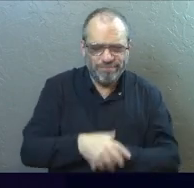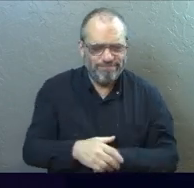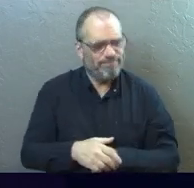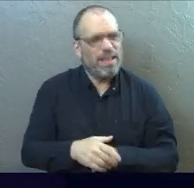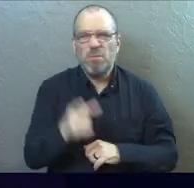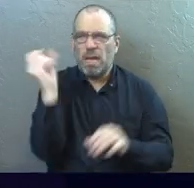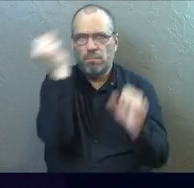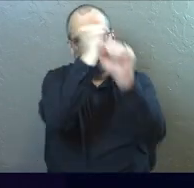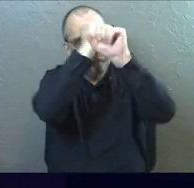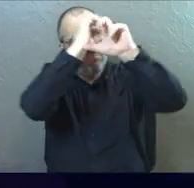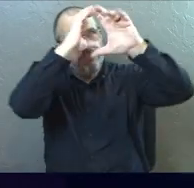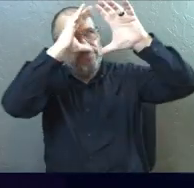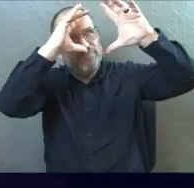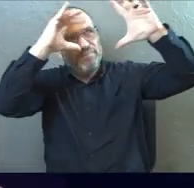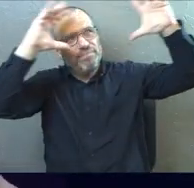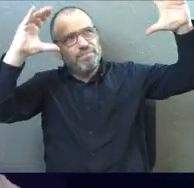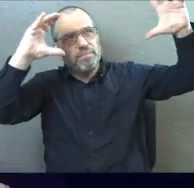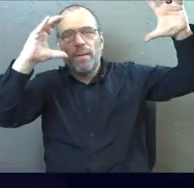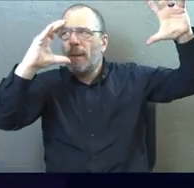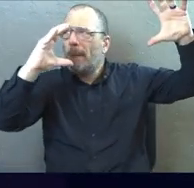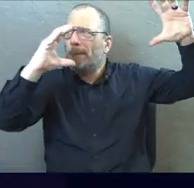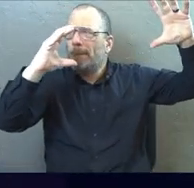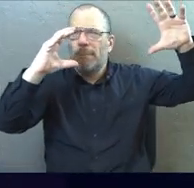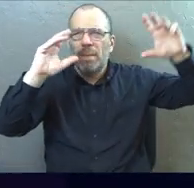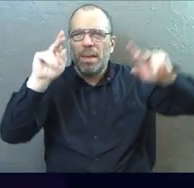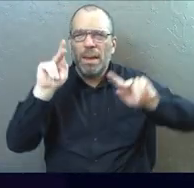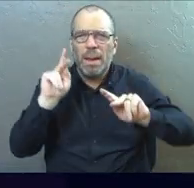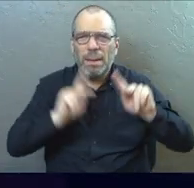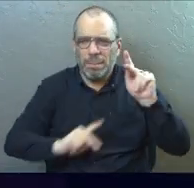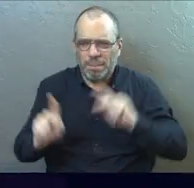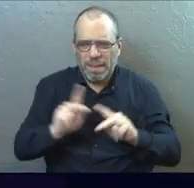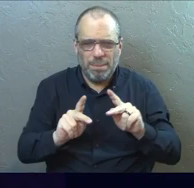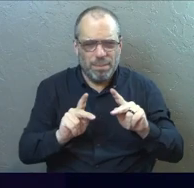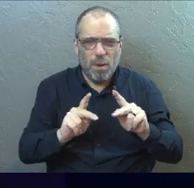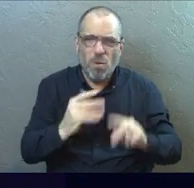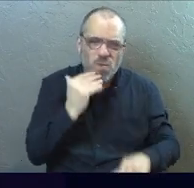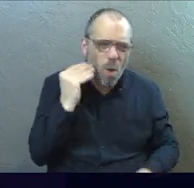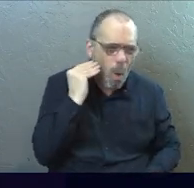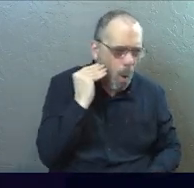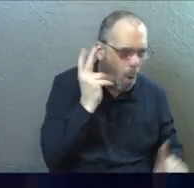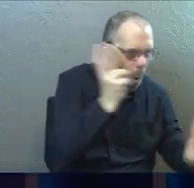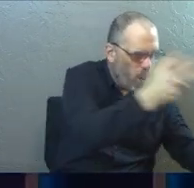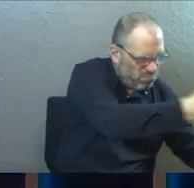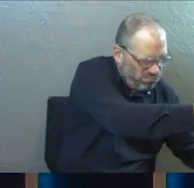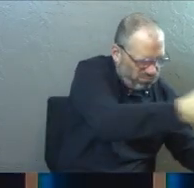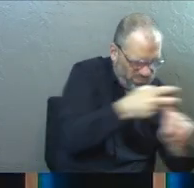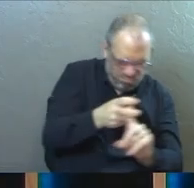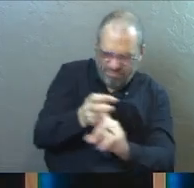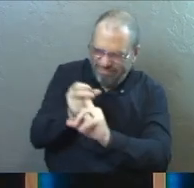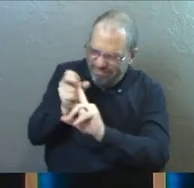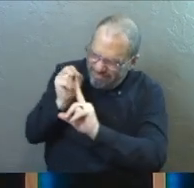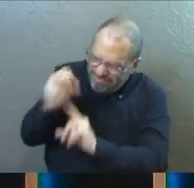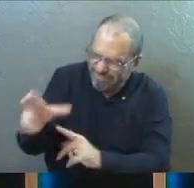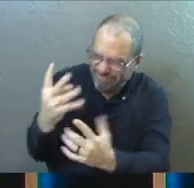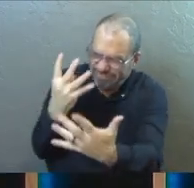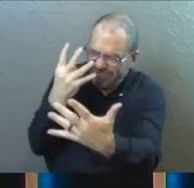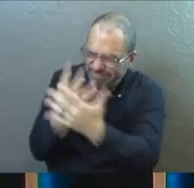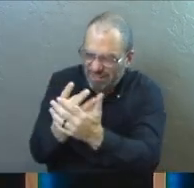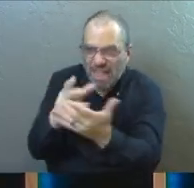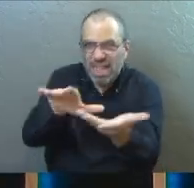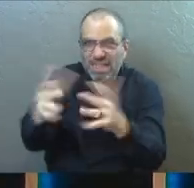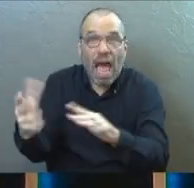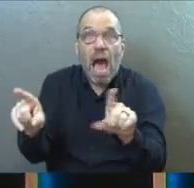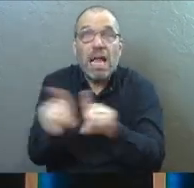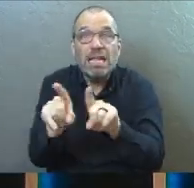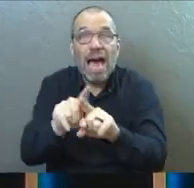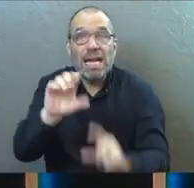you have to imagine this for a second. People are getting pulled out of their houses and thrown in prison. They might die